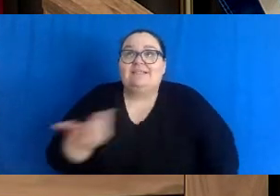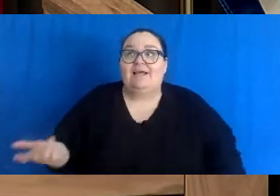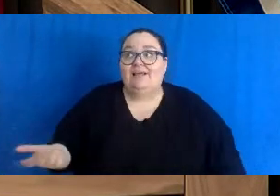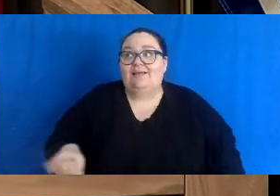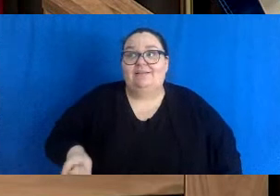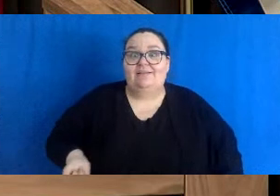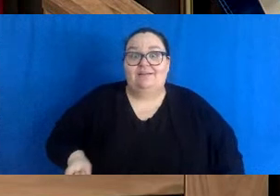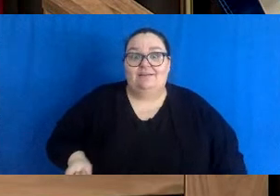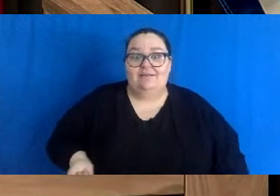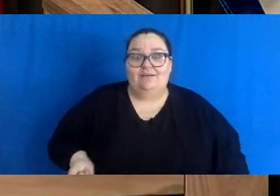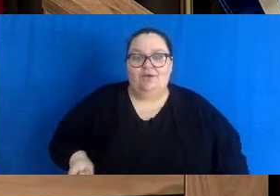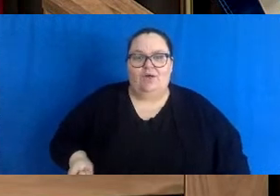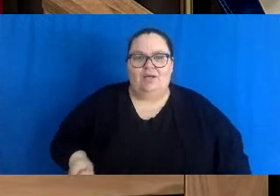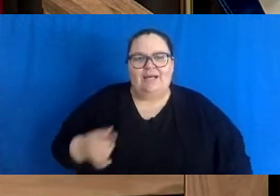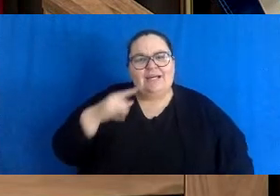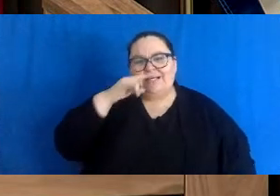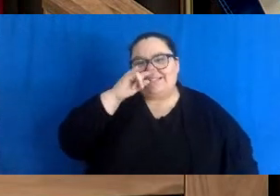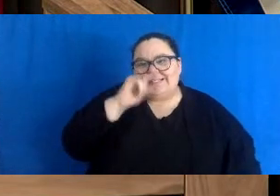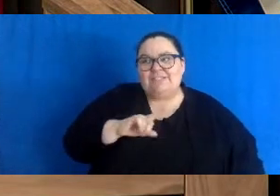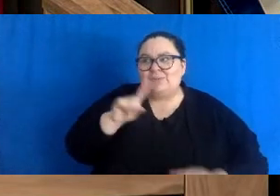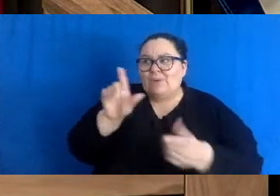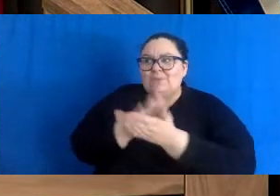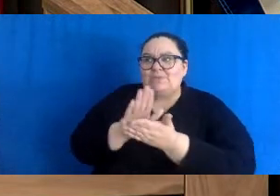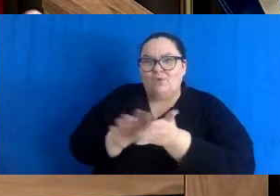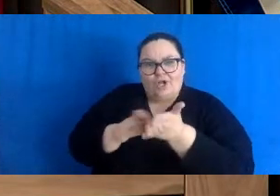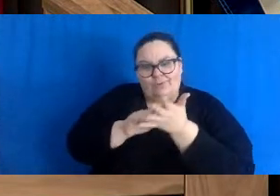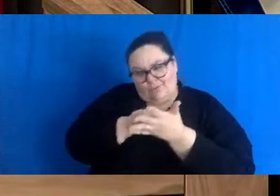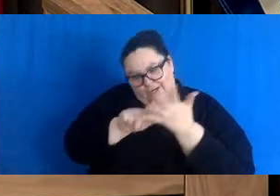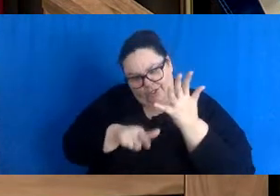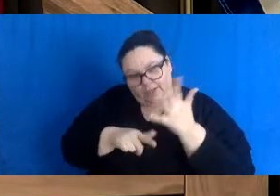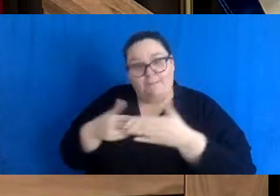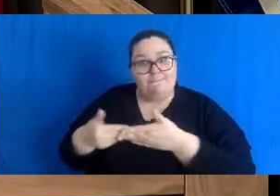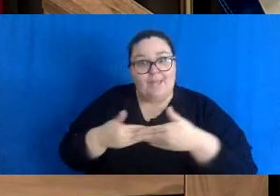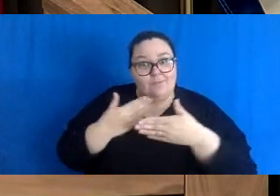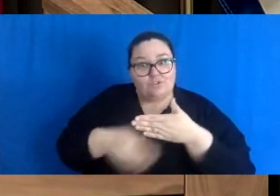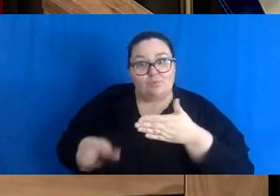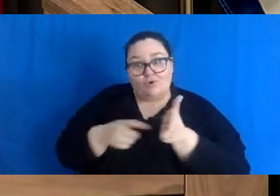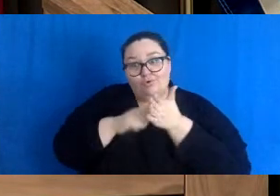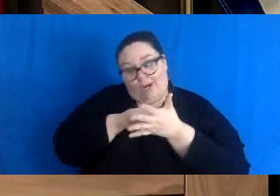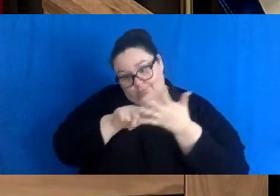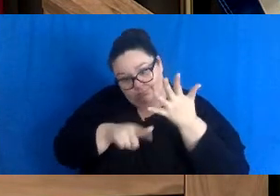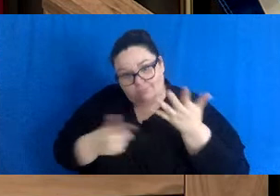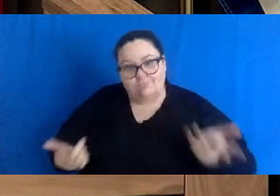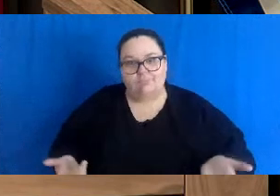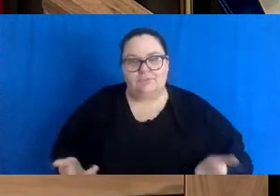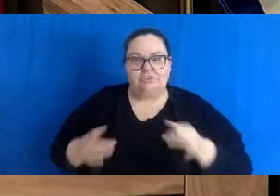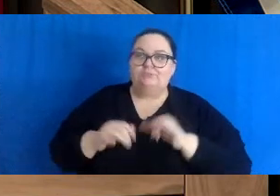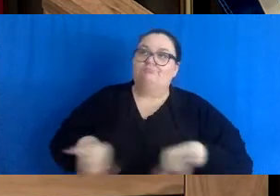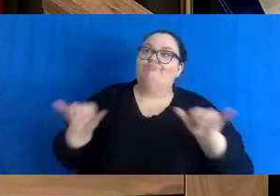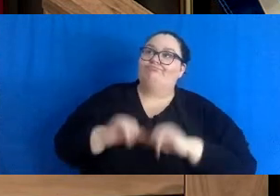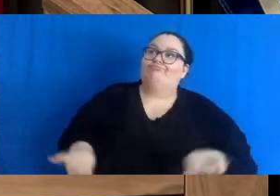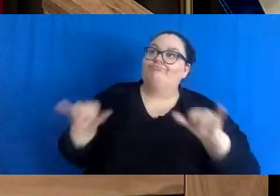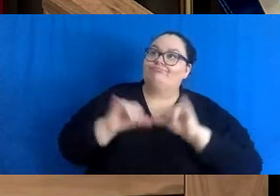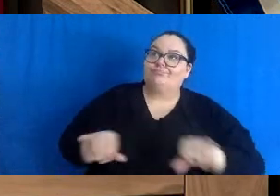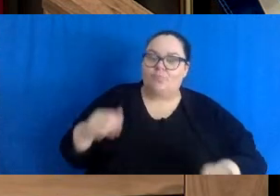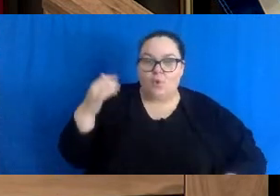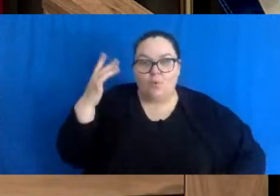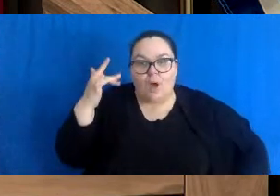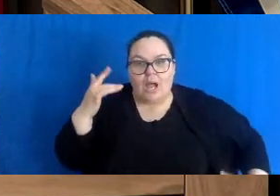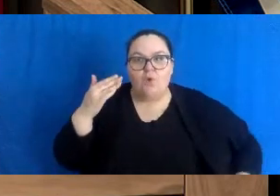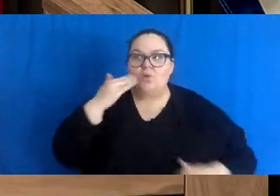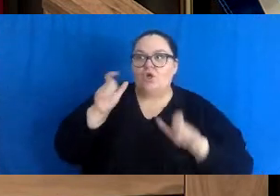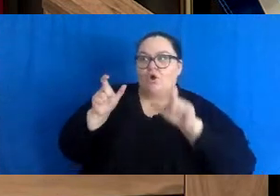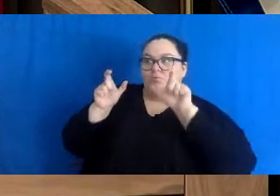we take and kids take when they go to school when babies are born that have become routine for a reason because they